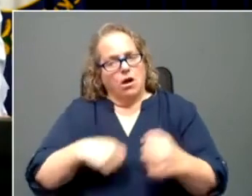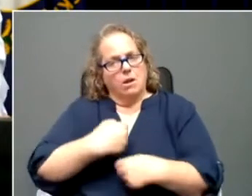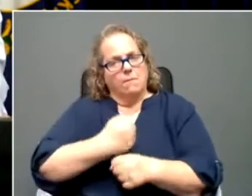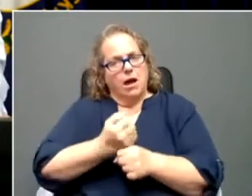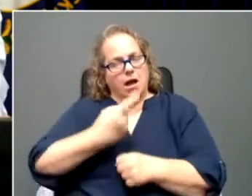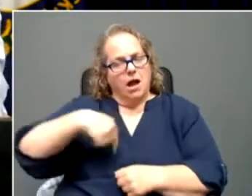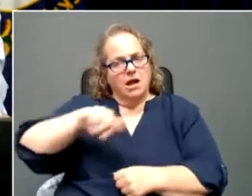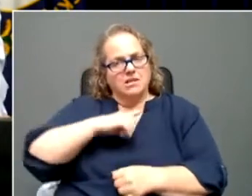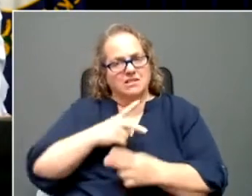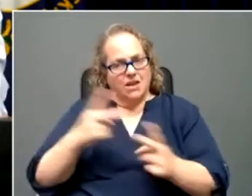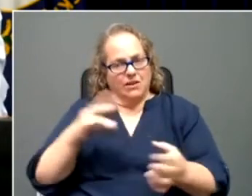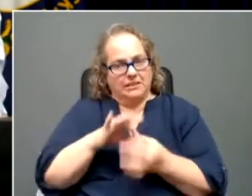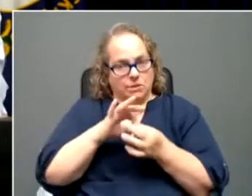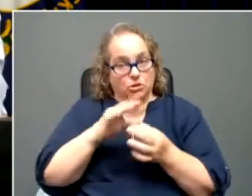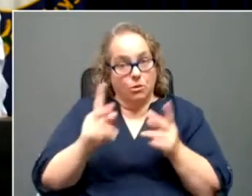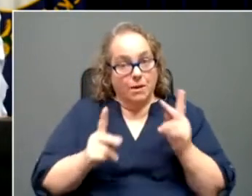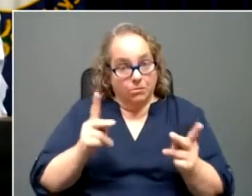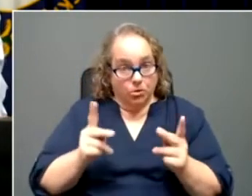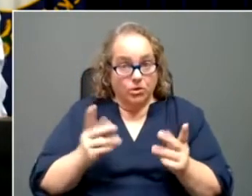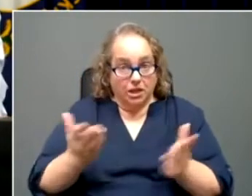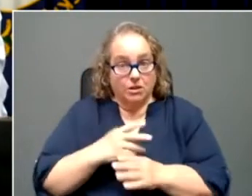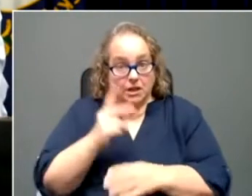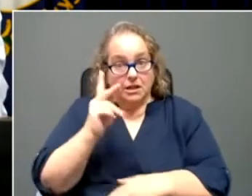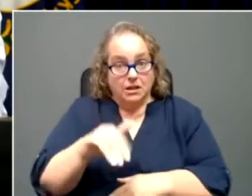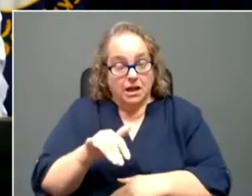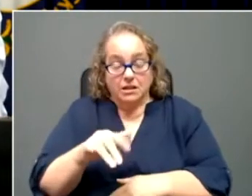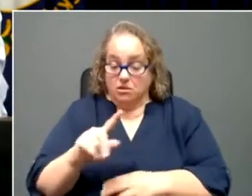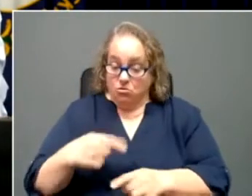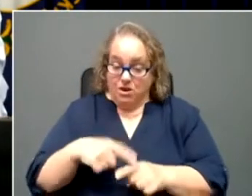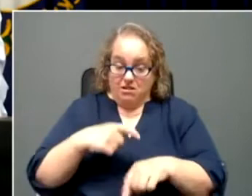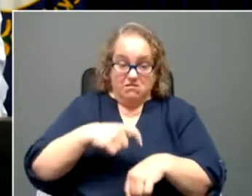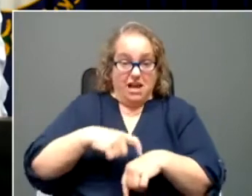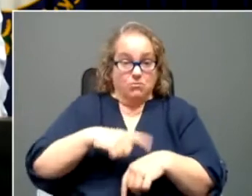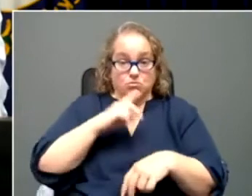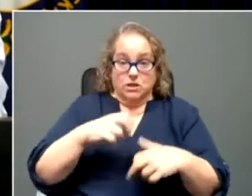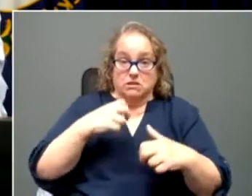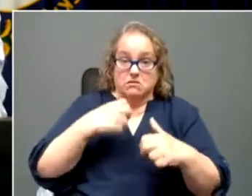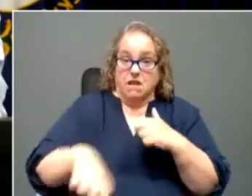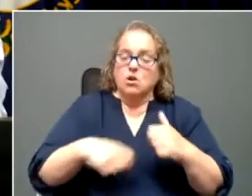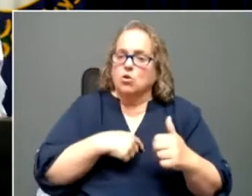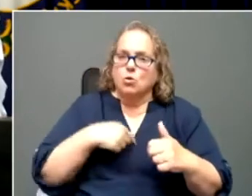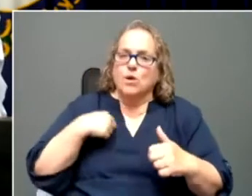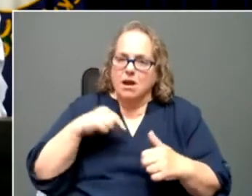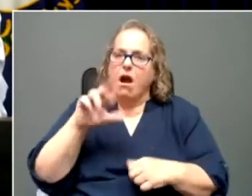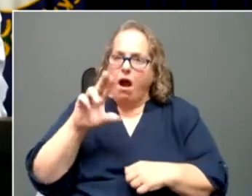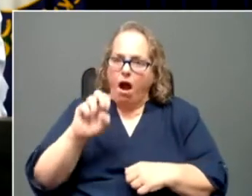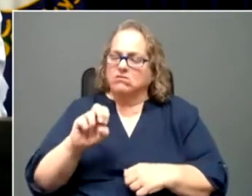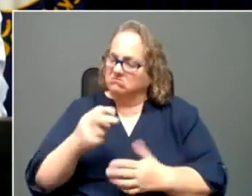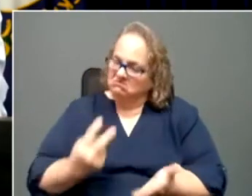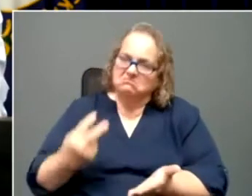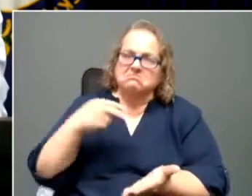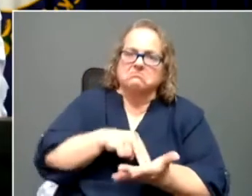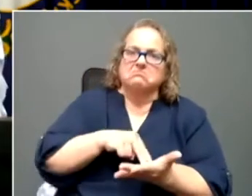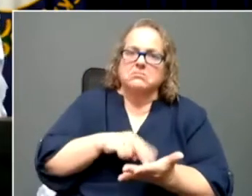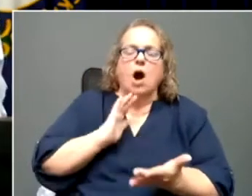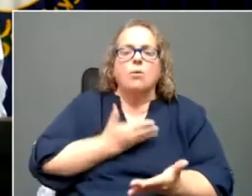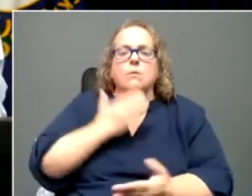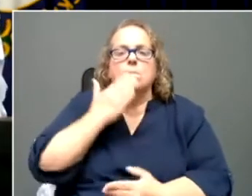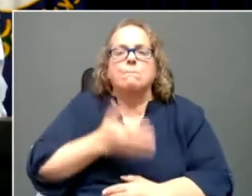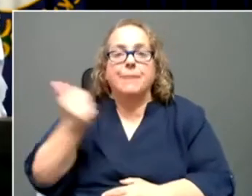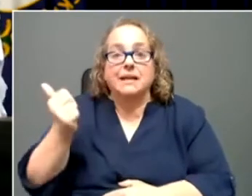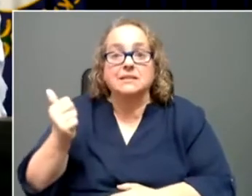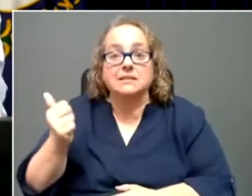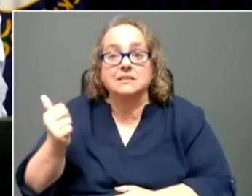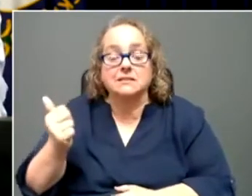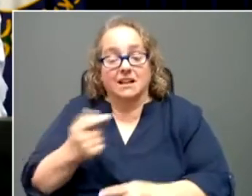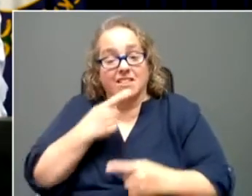Make us special people. When times are toughest, we are at our very best. Our goodness comes out. Thanks to safe and